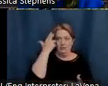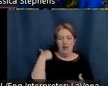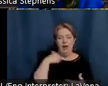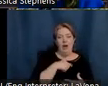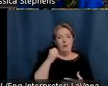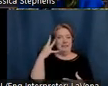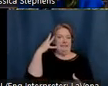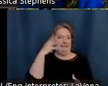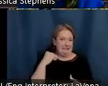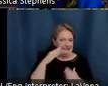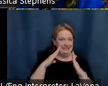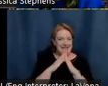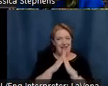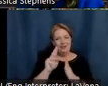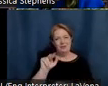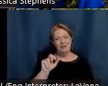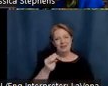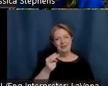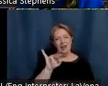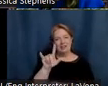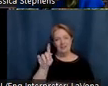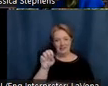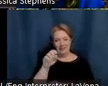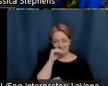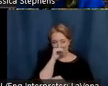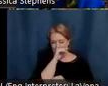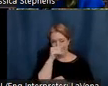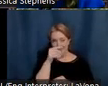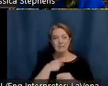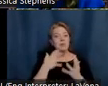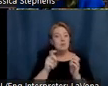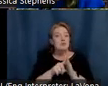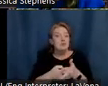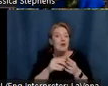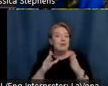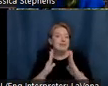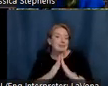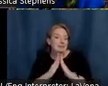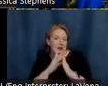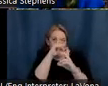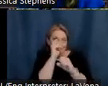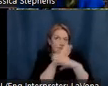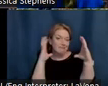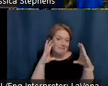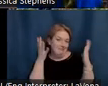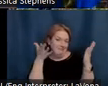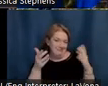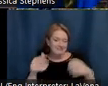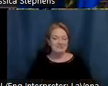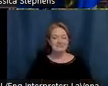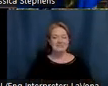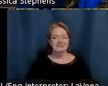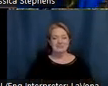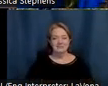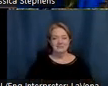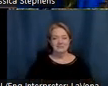town of Nashville as it is today. So we're going to start in town, sampling what it has to offer. So known as the